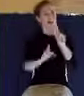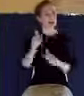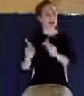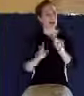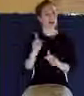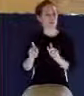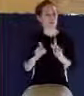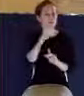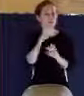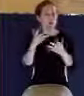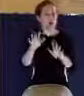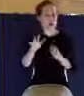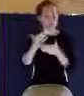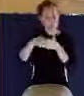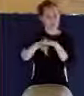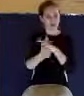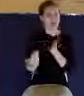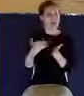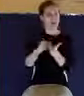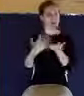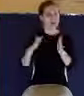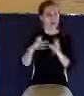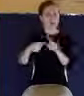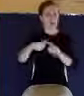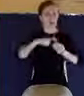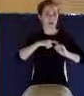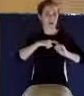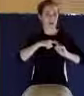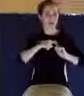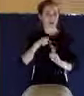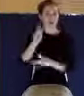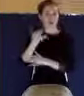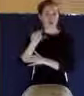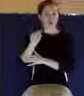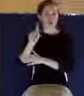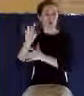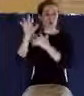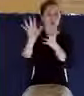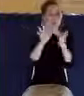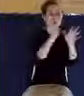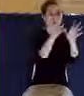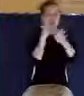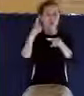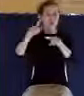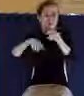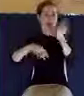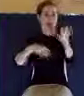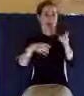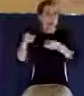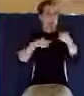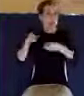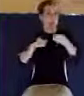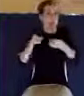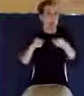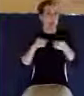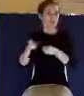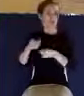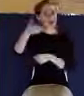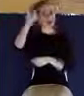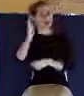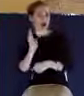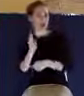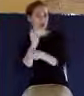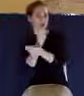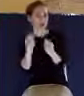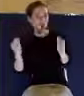when the wind is going to come or when it's going to go. The wind is sovereign. And there's a sense in which God's work in salvation is like that. He